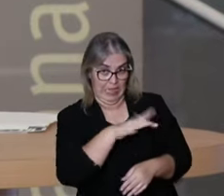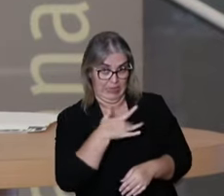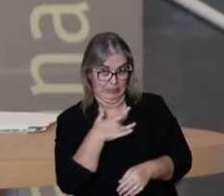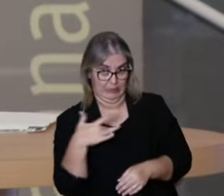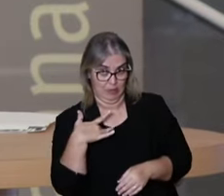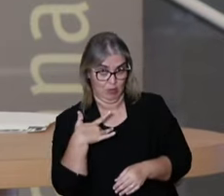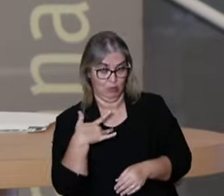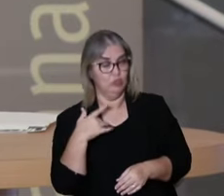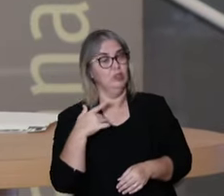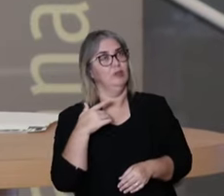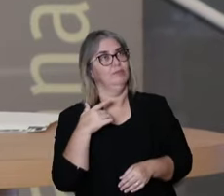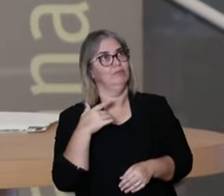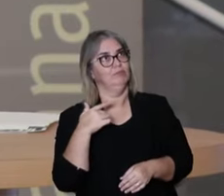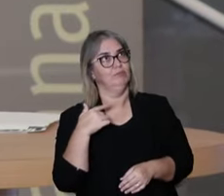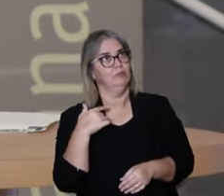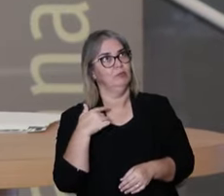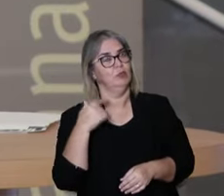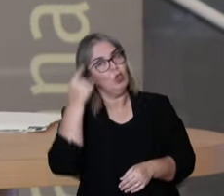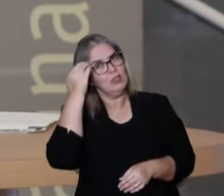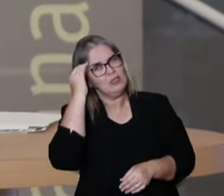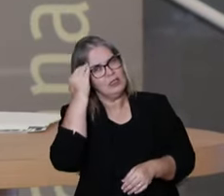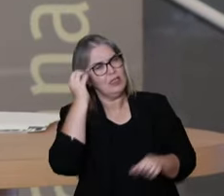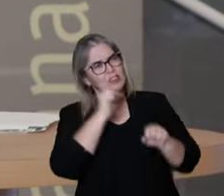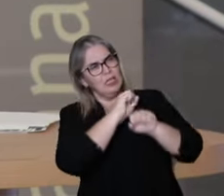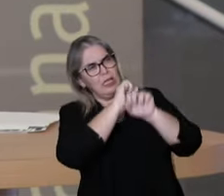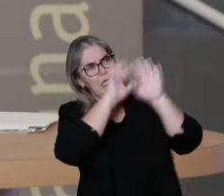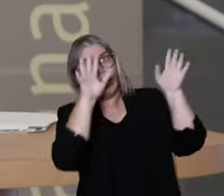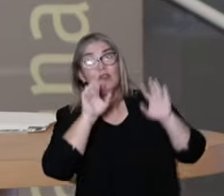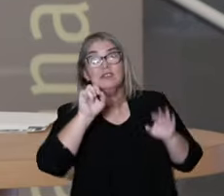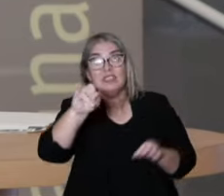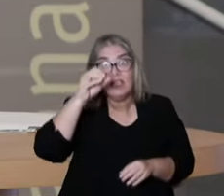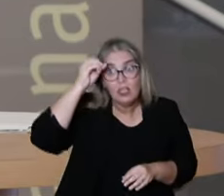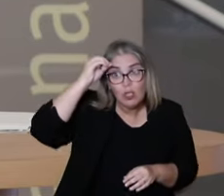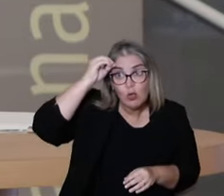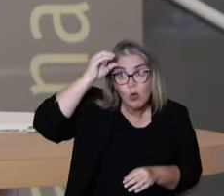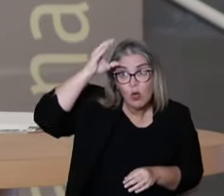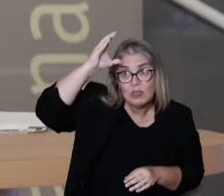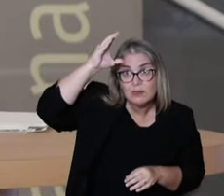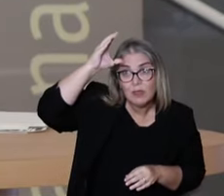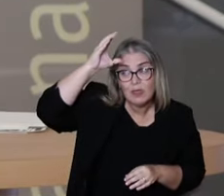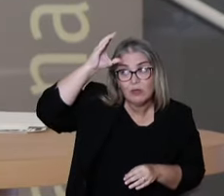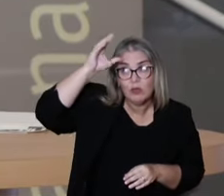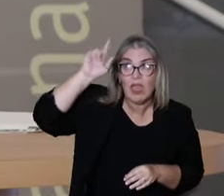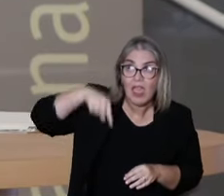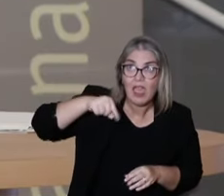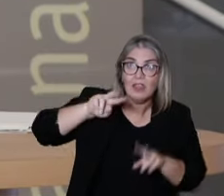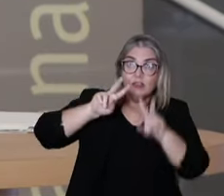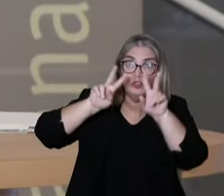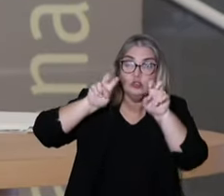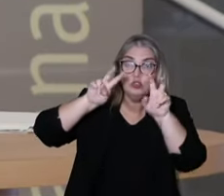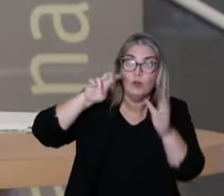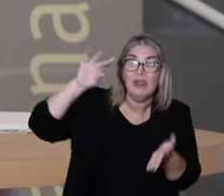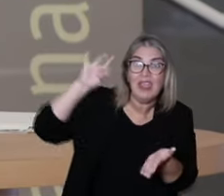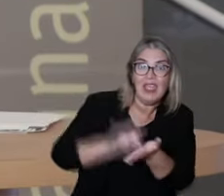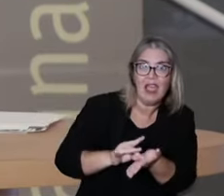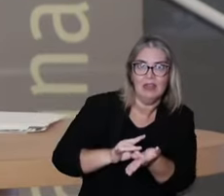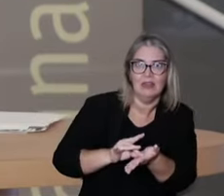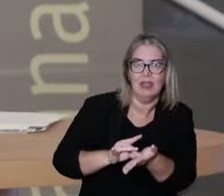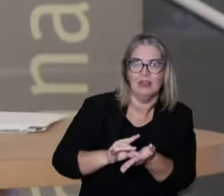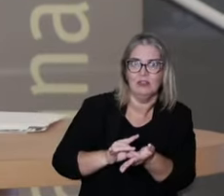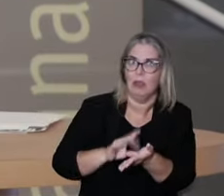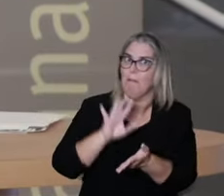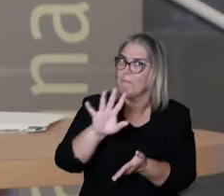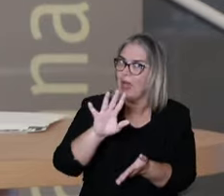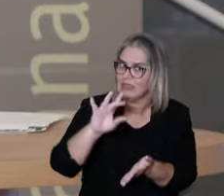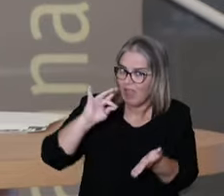So in health, we have clear that what we build as a knowledge is something that we build based on reality, but it's